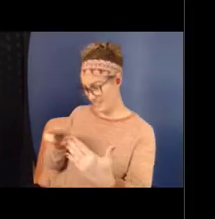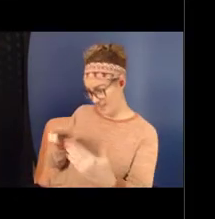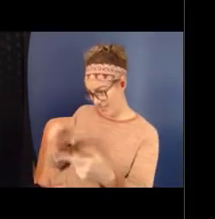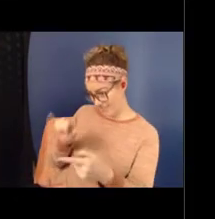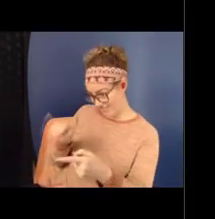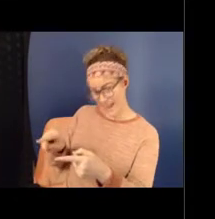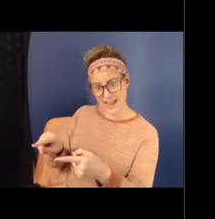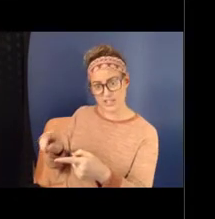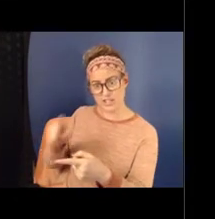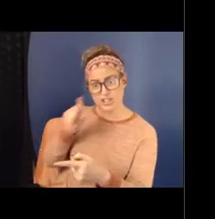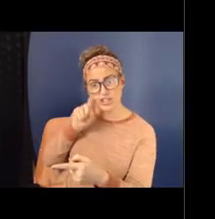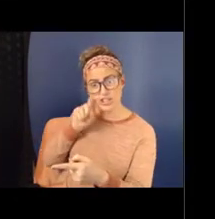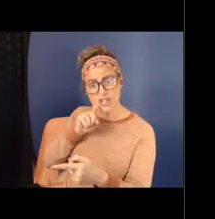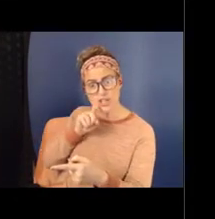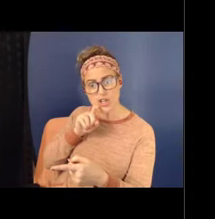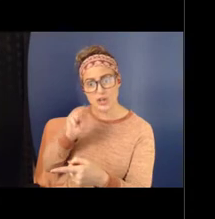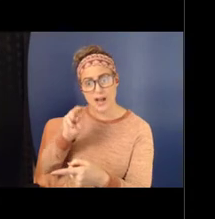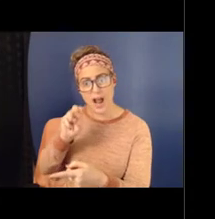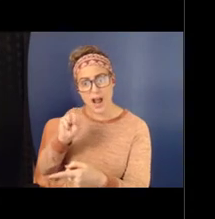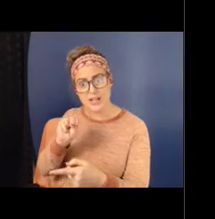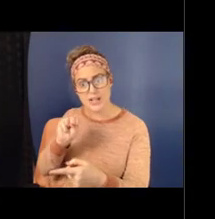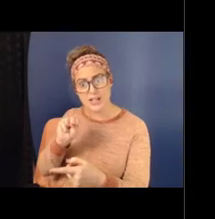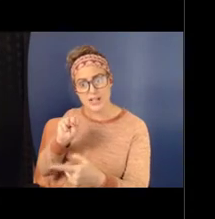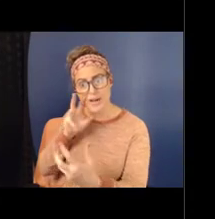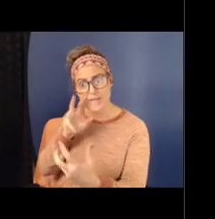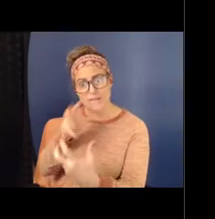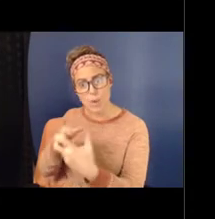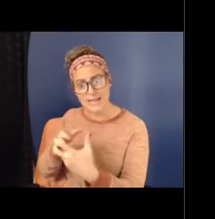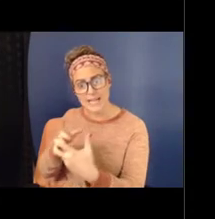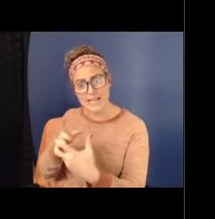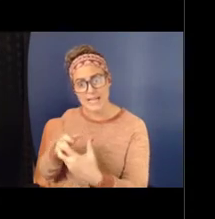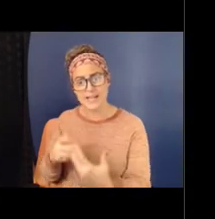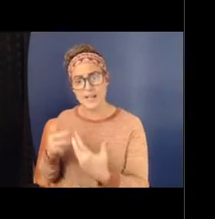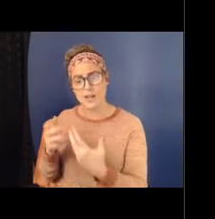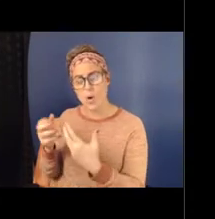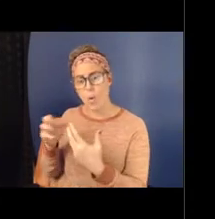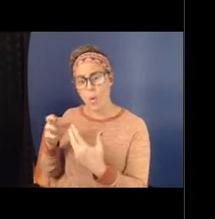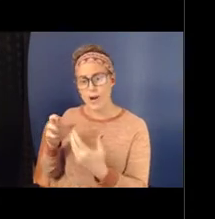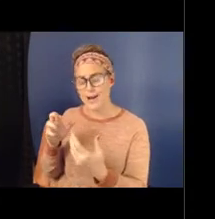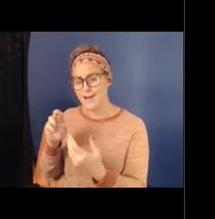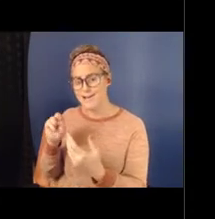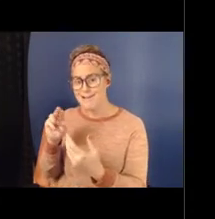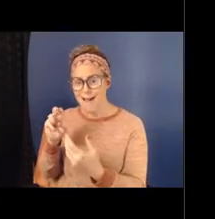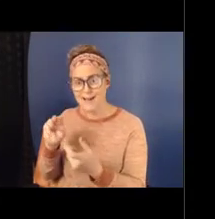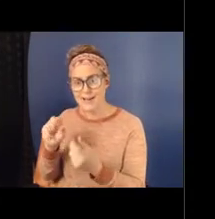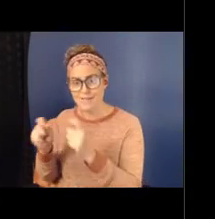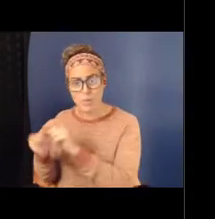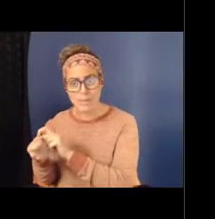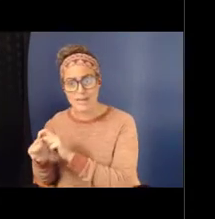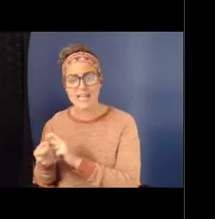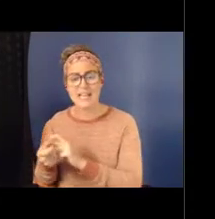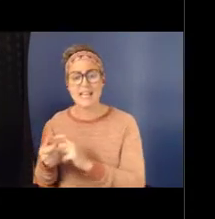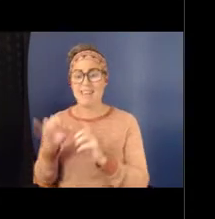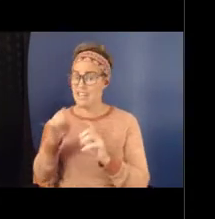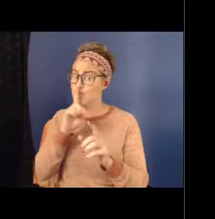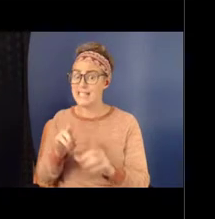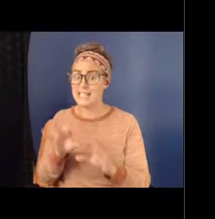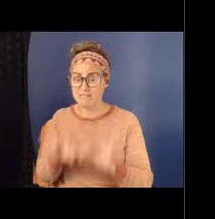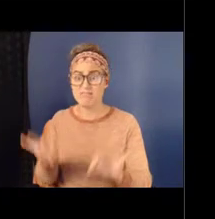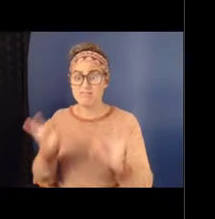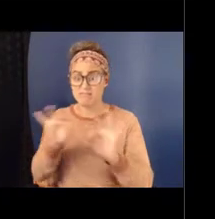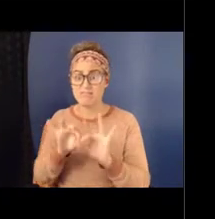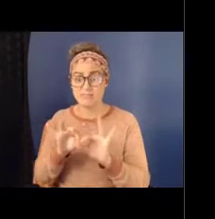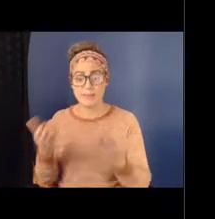real deal here. Research should consider these multiple contexts and longitudinal, this is really, really